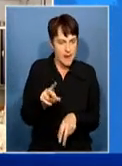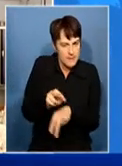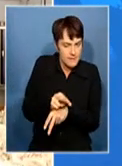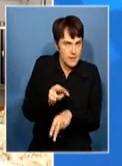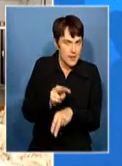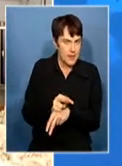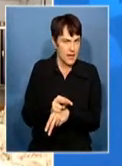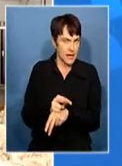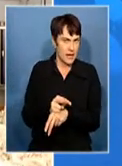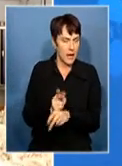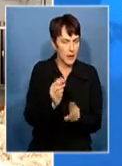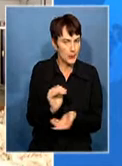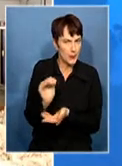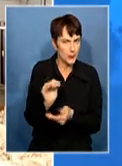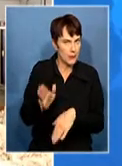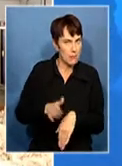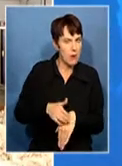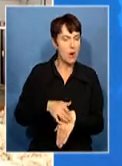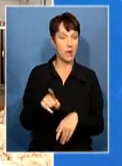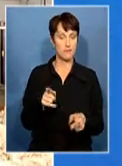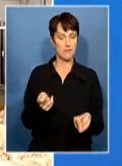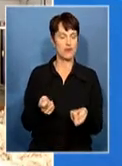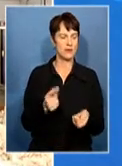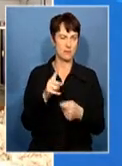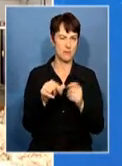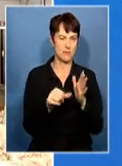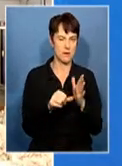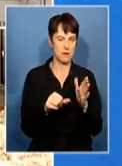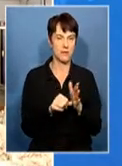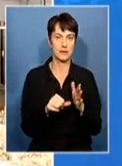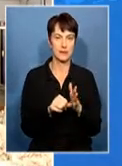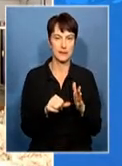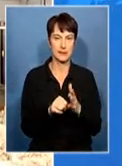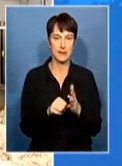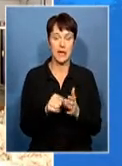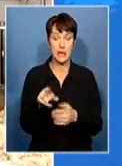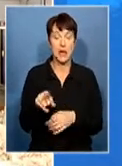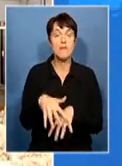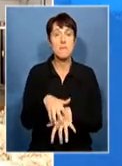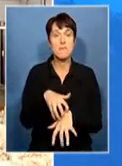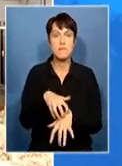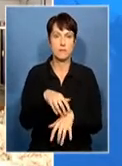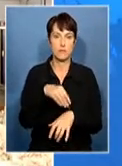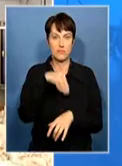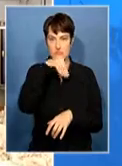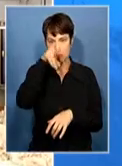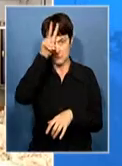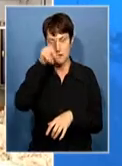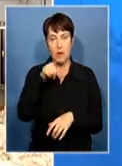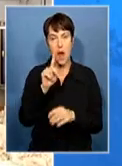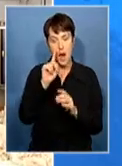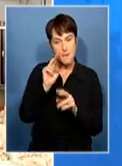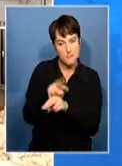with angora goats. Although it's an extensive branch of small stock farming, your management must be